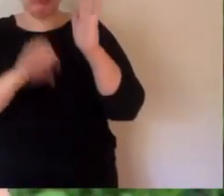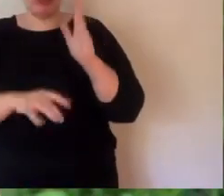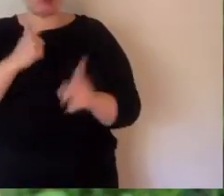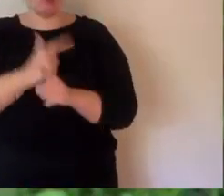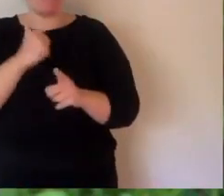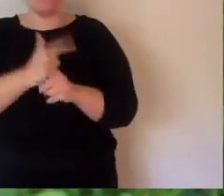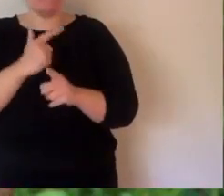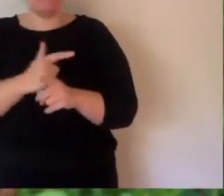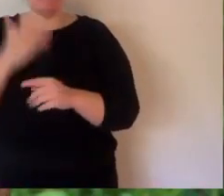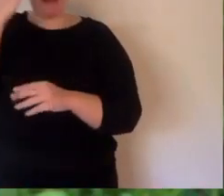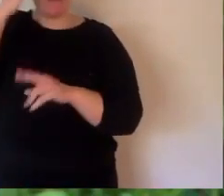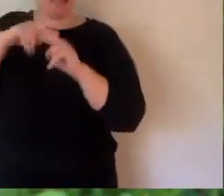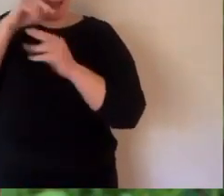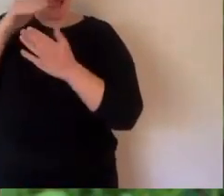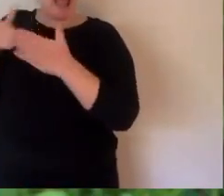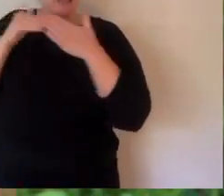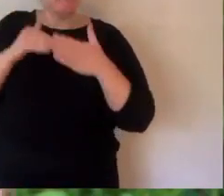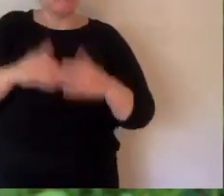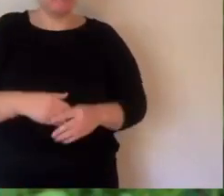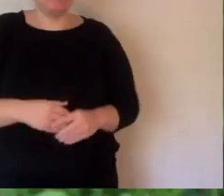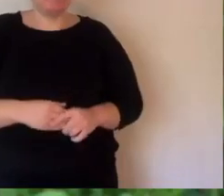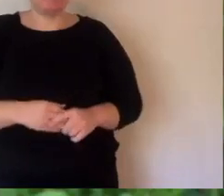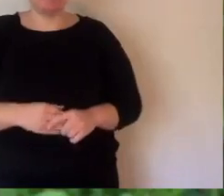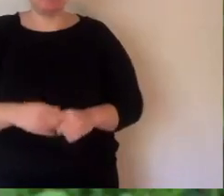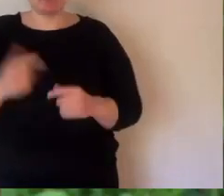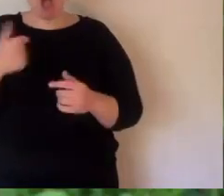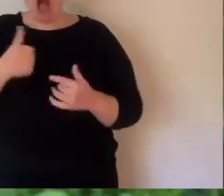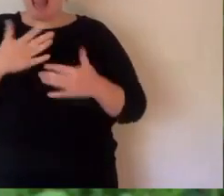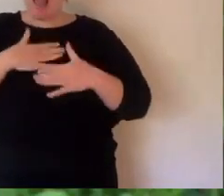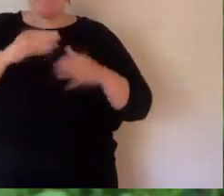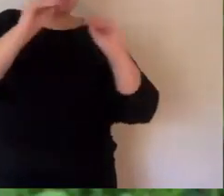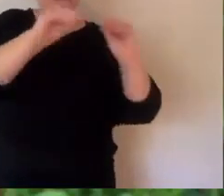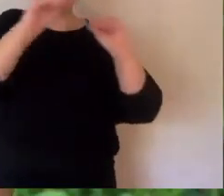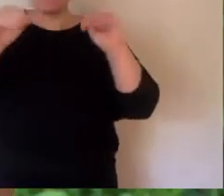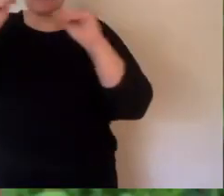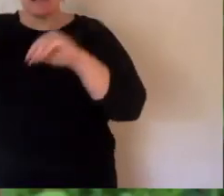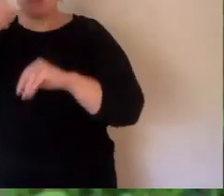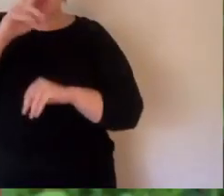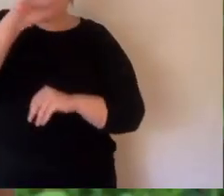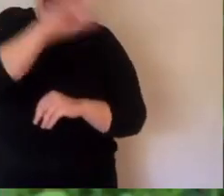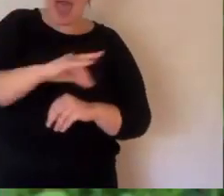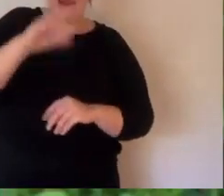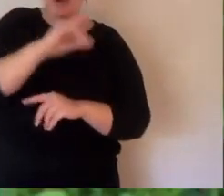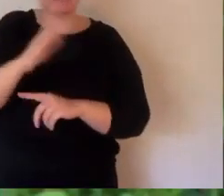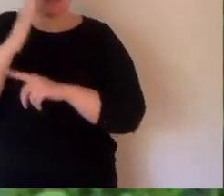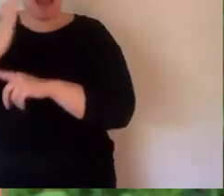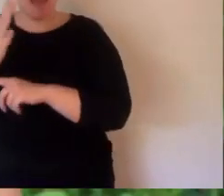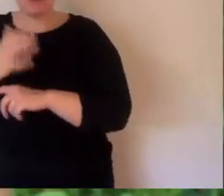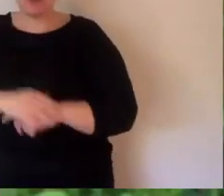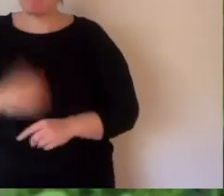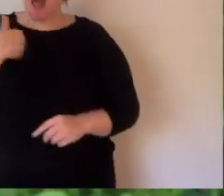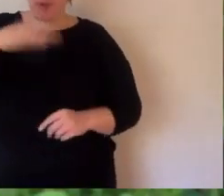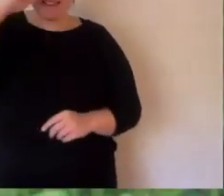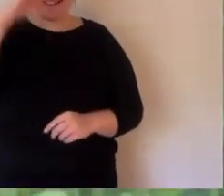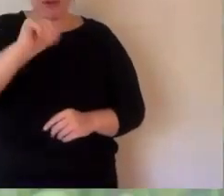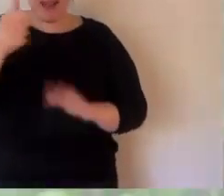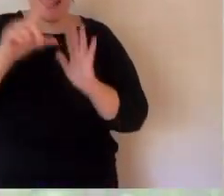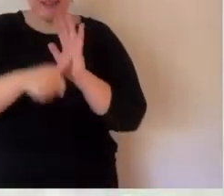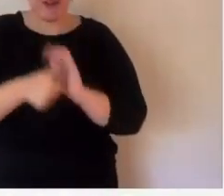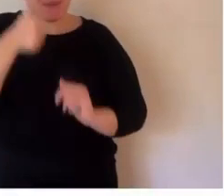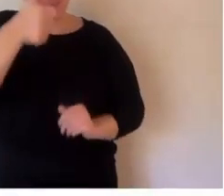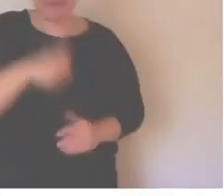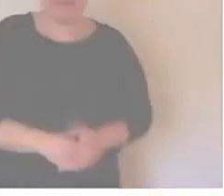into the comments. This is what I do, connecting people with nature. And that can't stop. I'll see you next time. time. Bye.